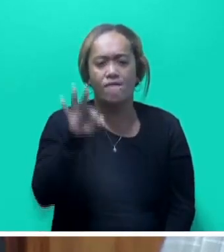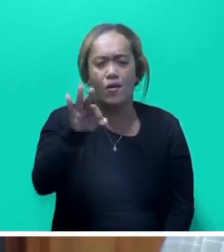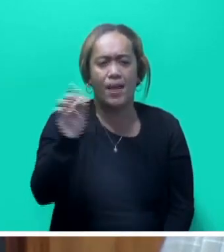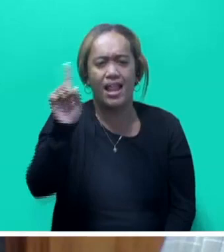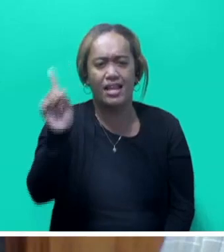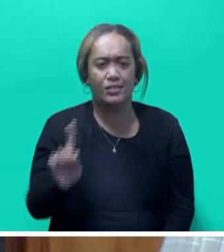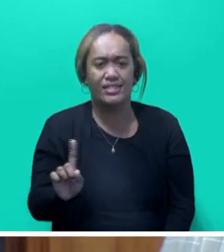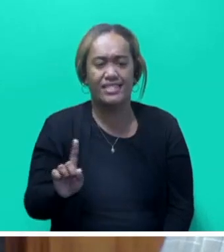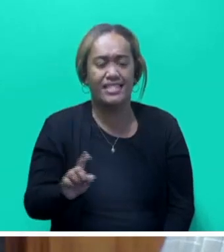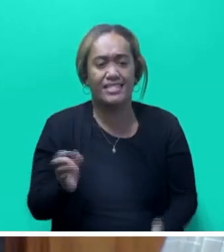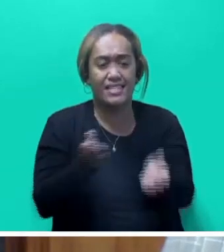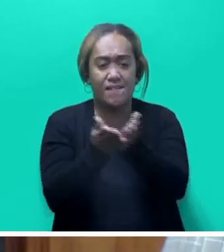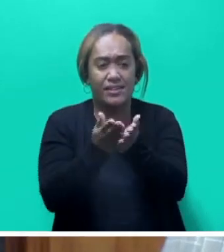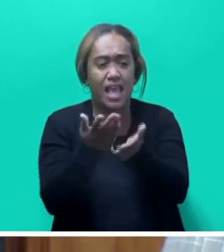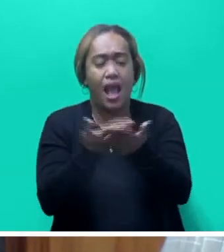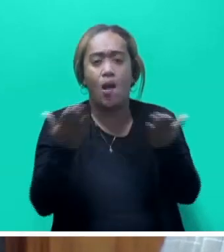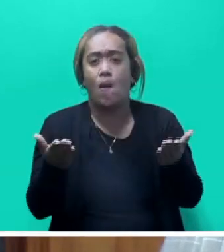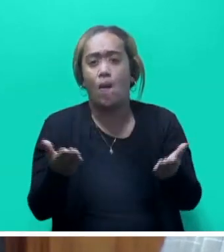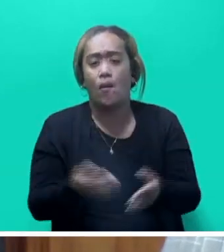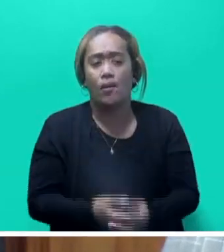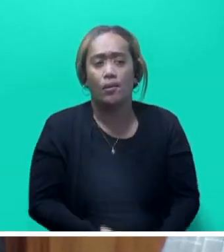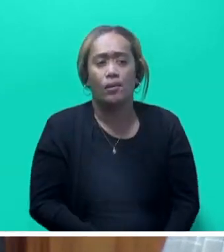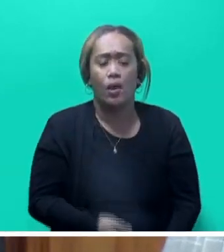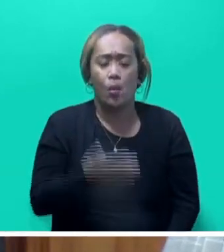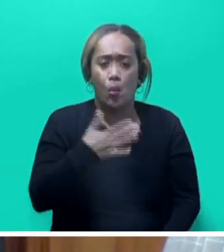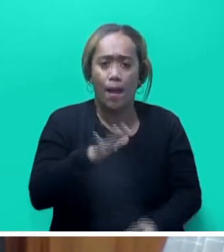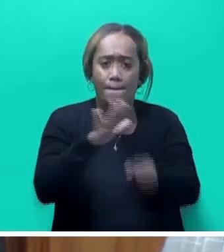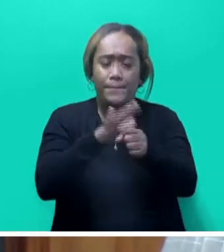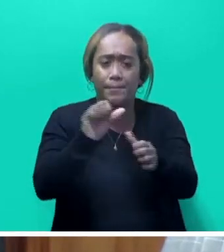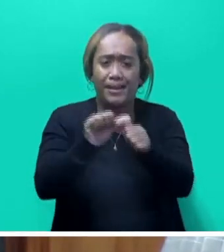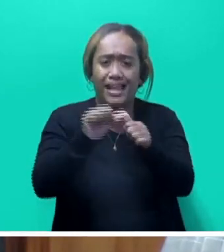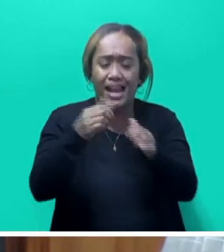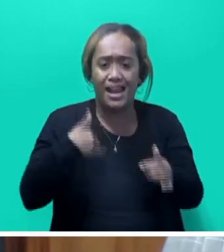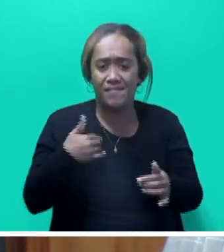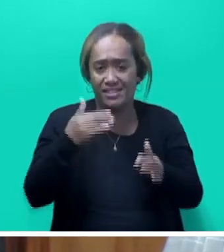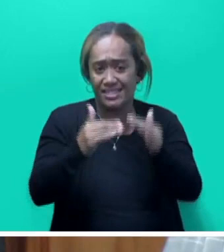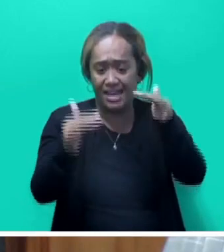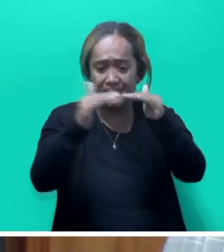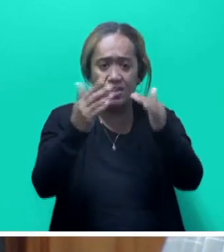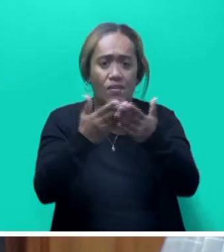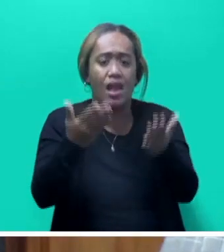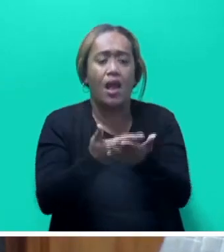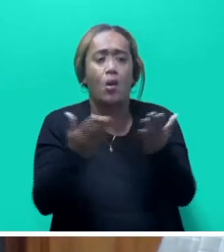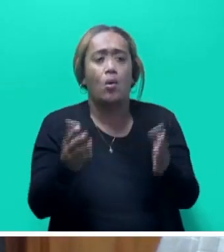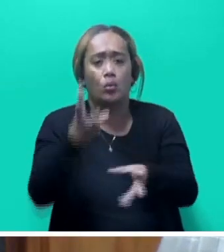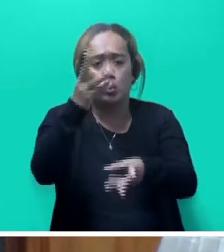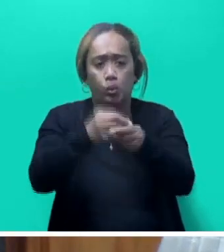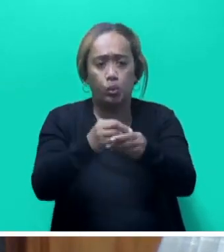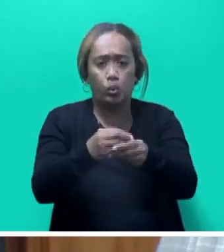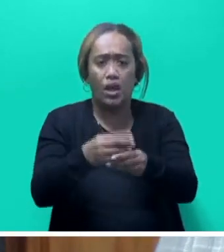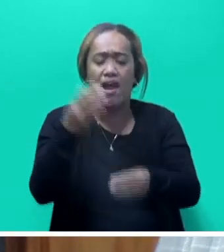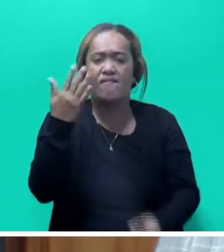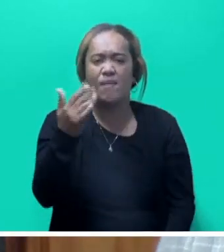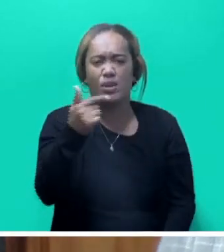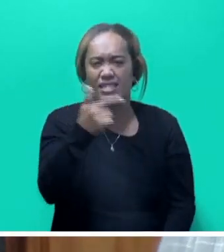services is intended to enhance the living standards of the rural people. A total sum of 5.7 million was allocated for house